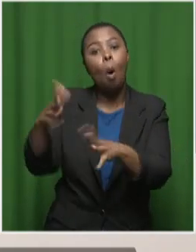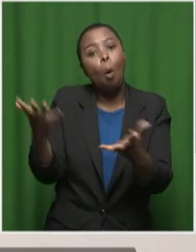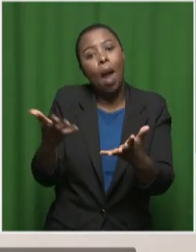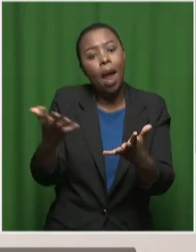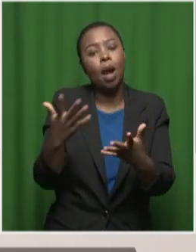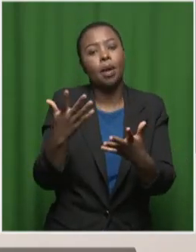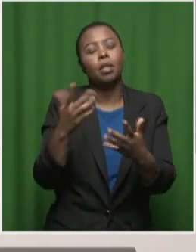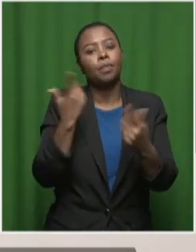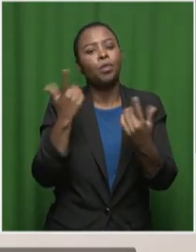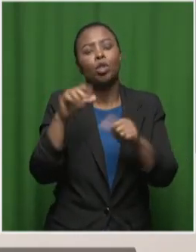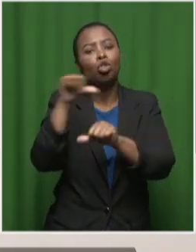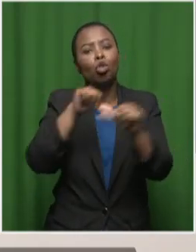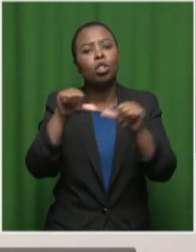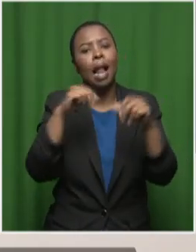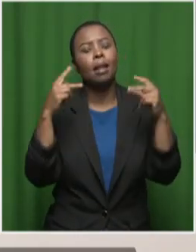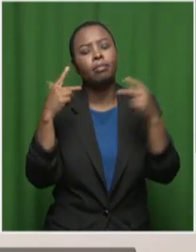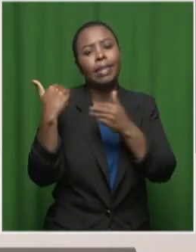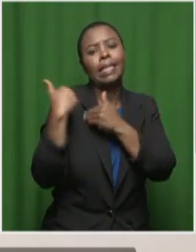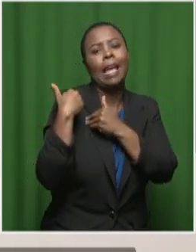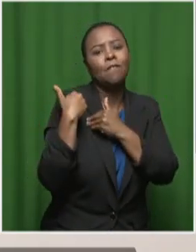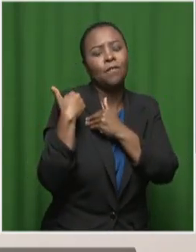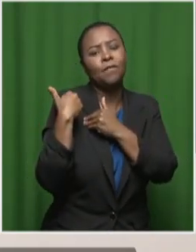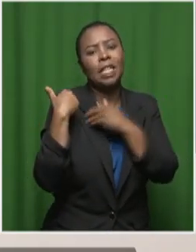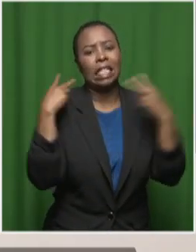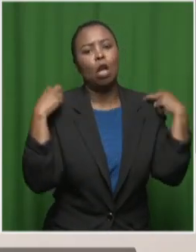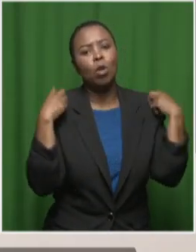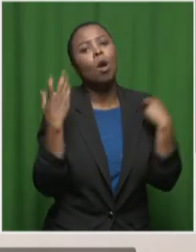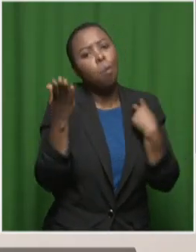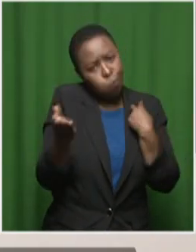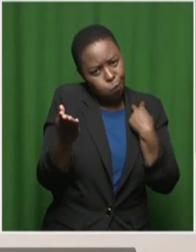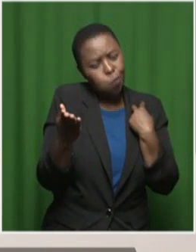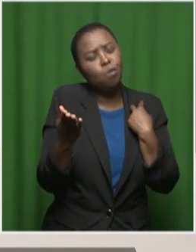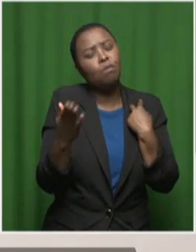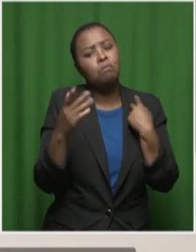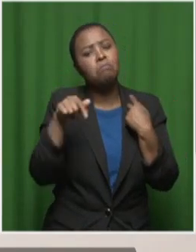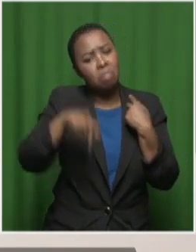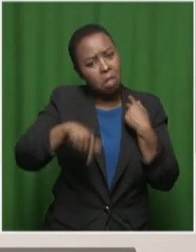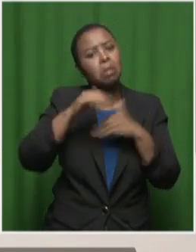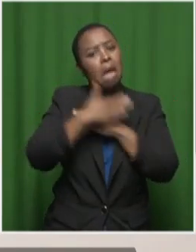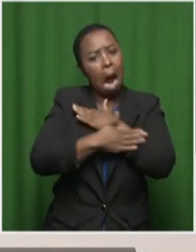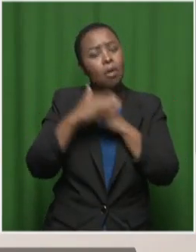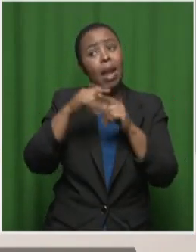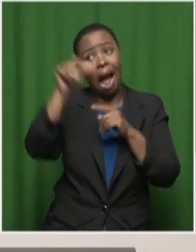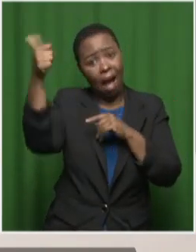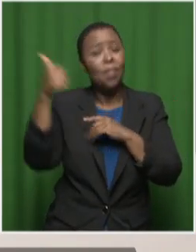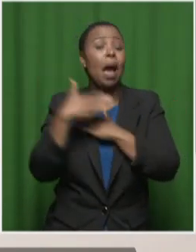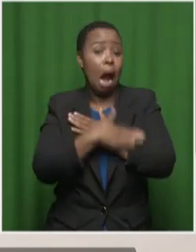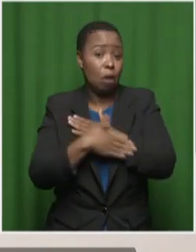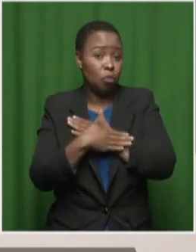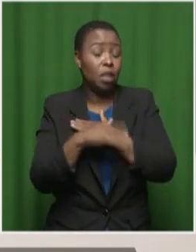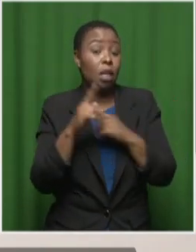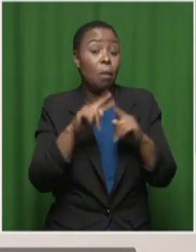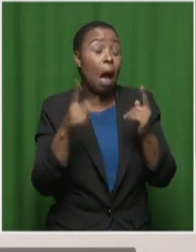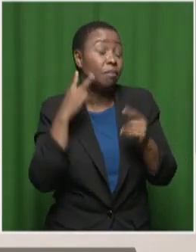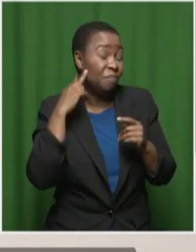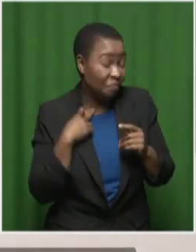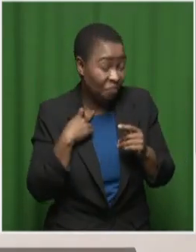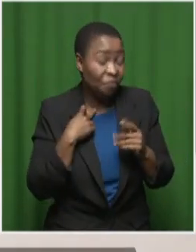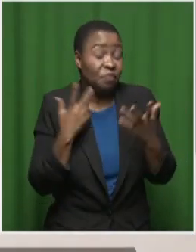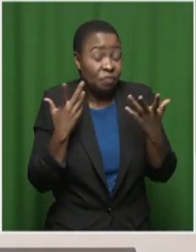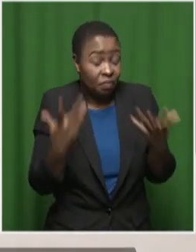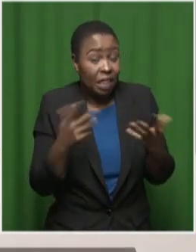have. We do have social security in this country and many other countries. And that, unfortunately, is going to be